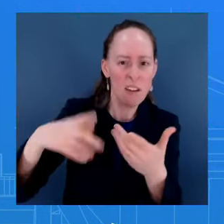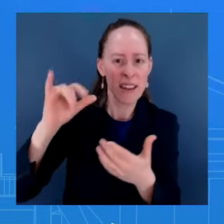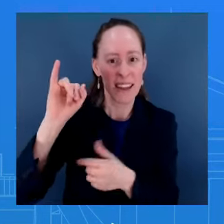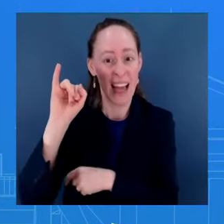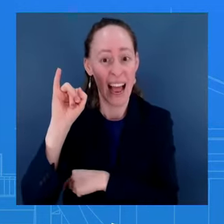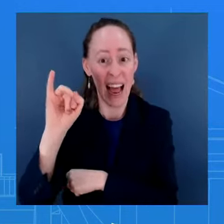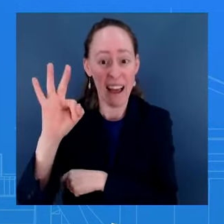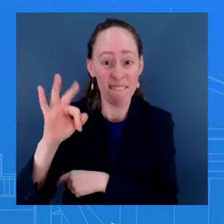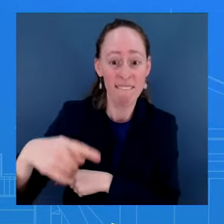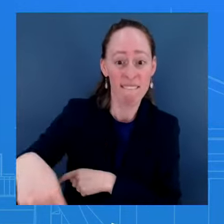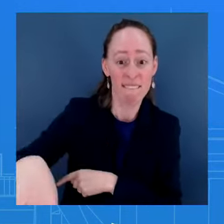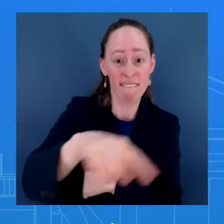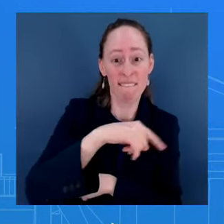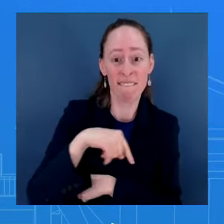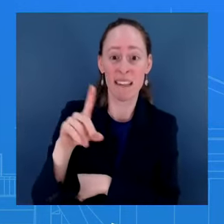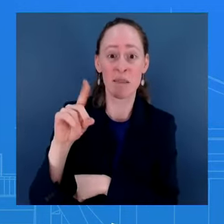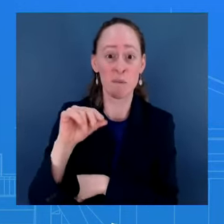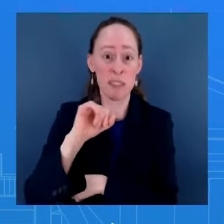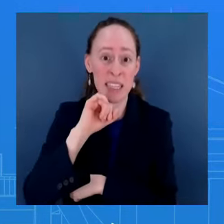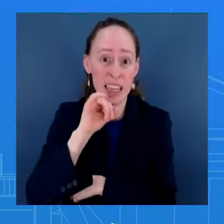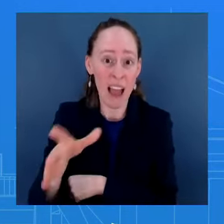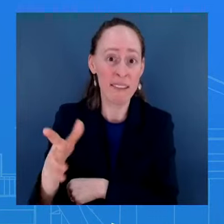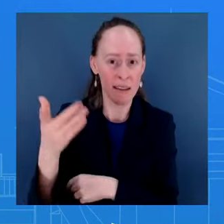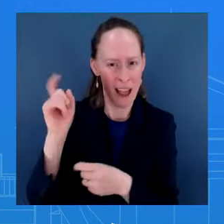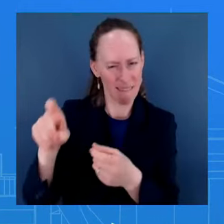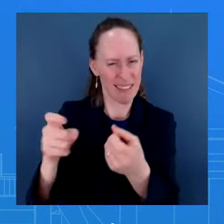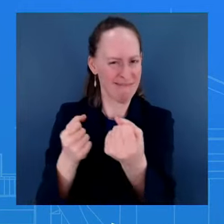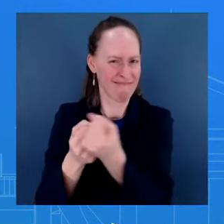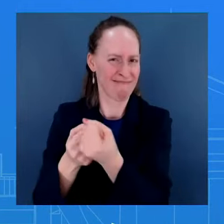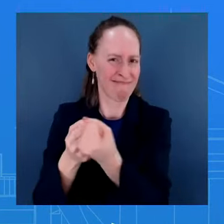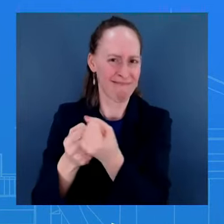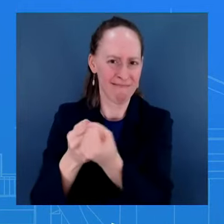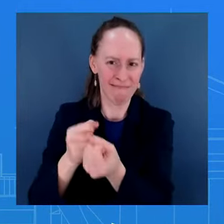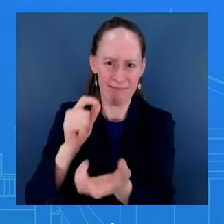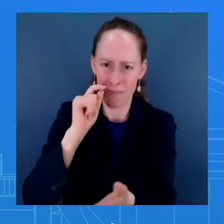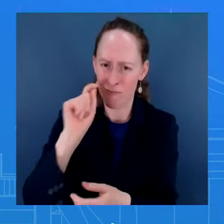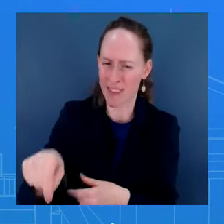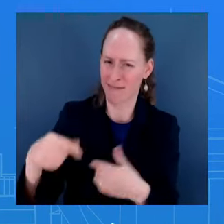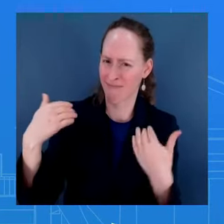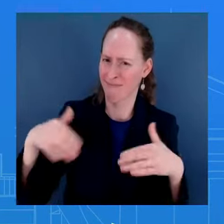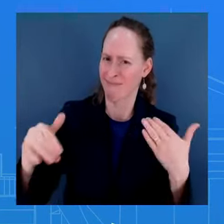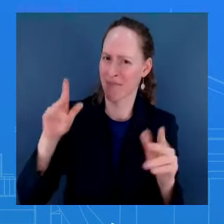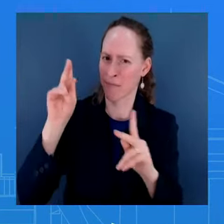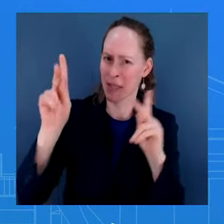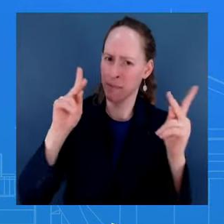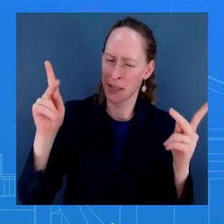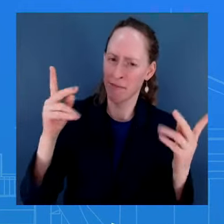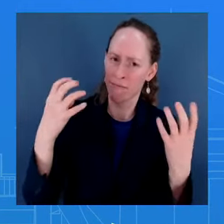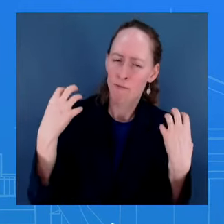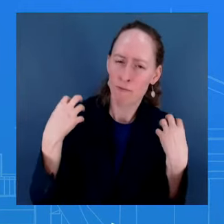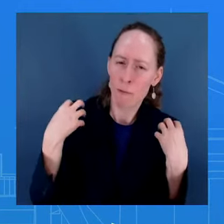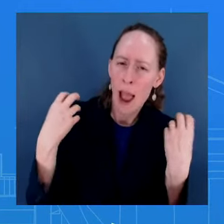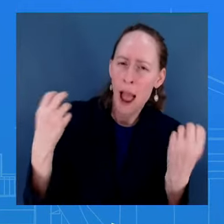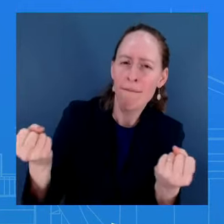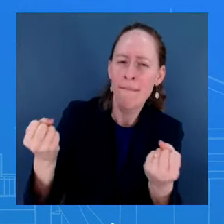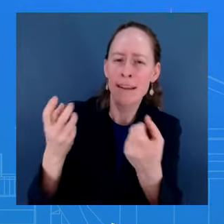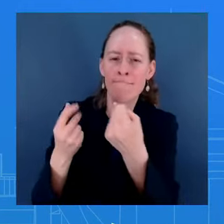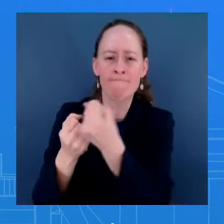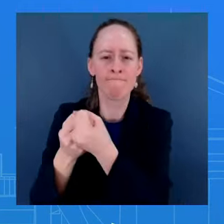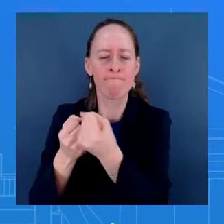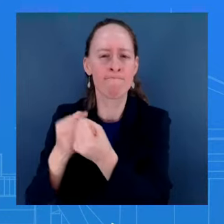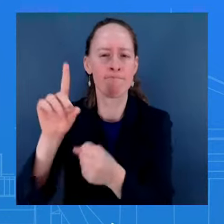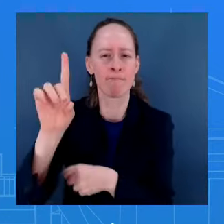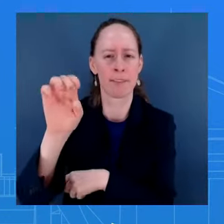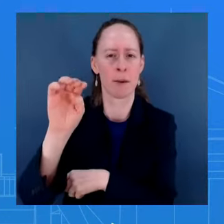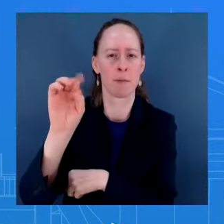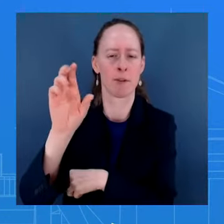the brave Ukrainians are standing up for democracy, we have to do the same. It also speaks to our own national security. So the Speaker